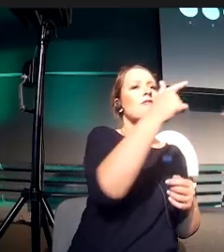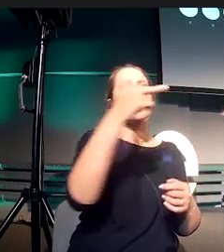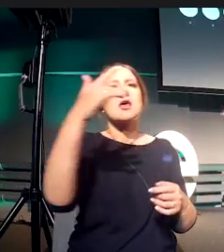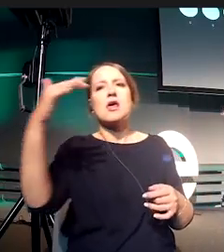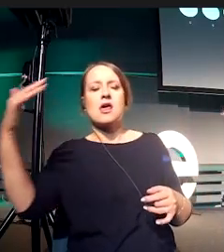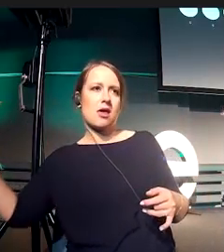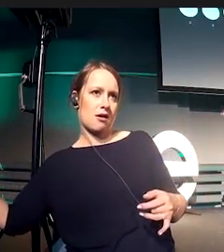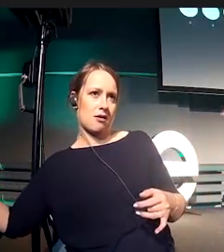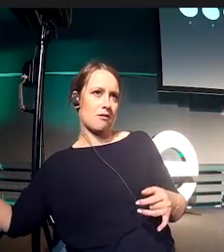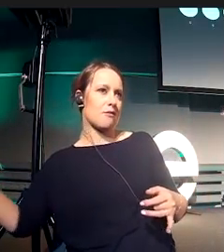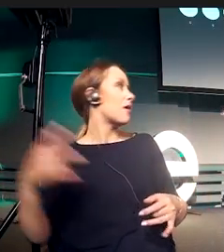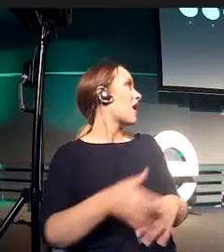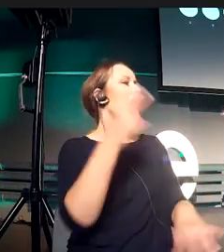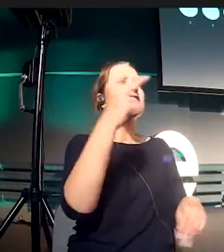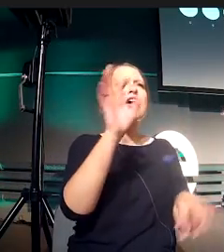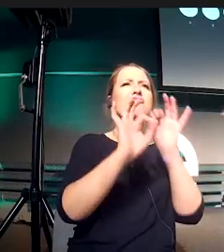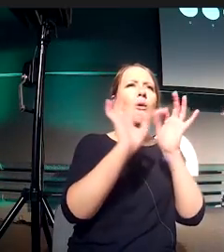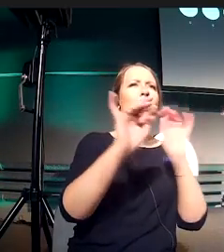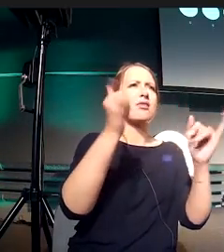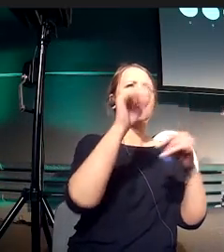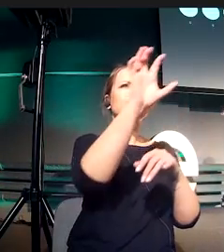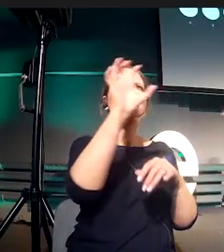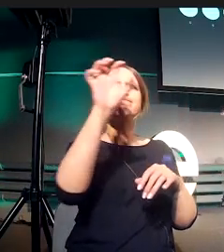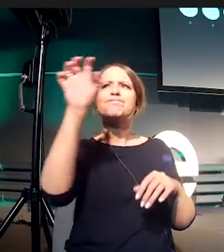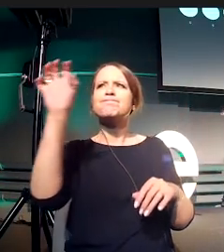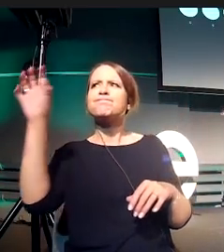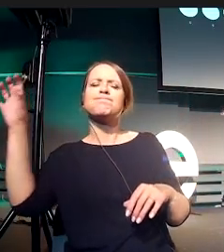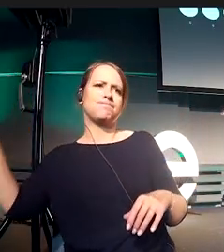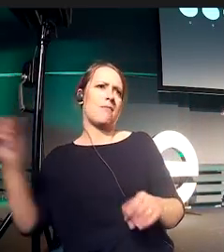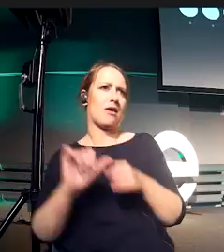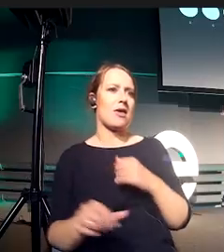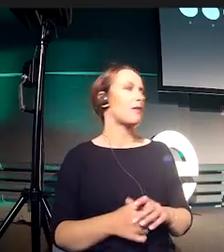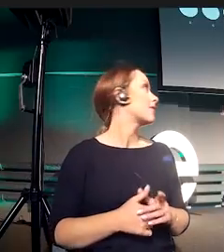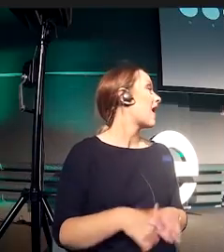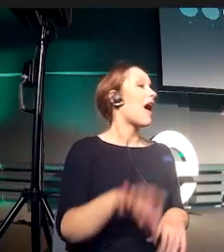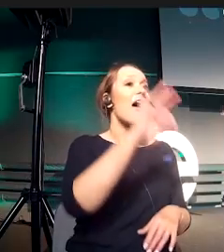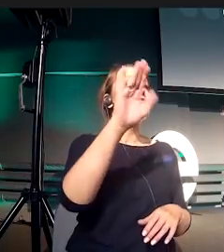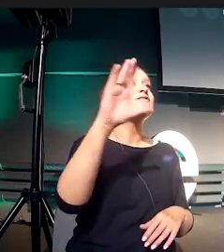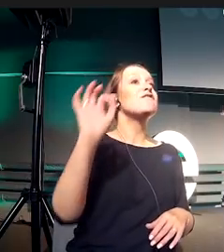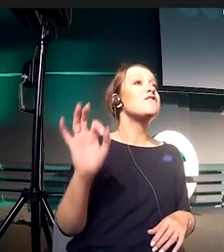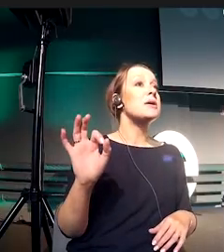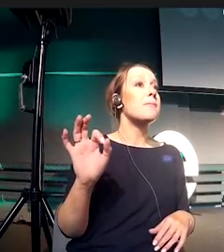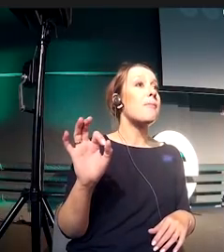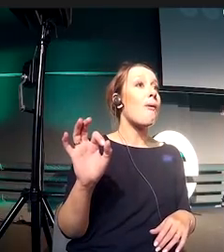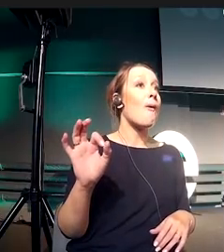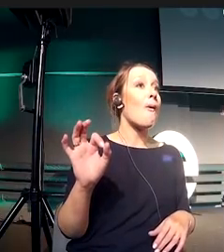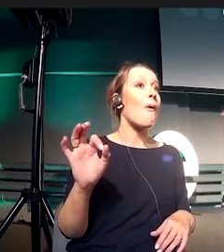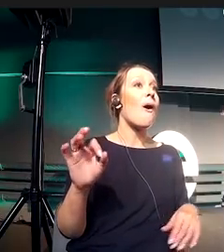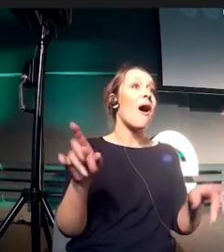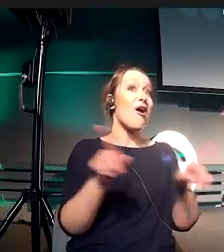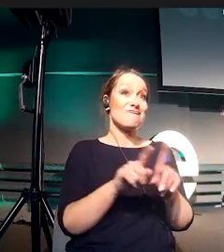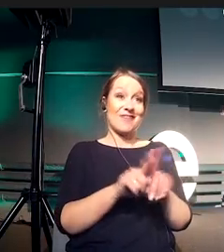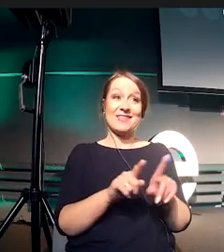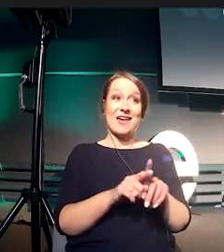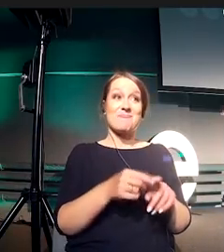and with Fibonacci, like every decision, you are the designer, you are the one that makes the final decision. I take these